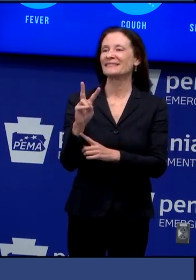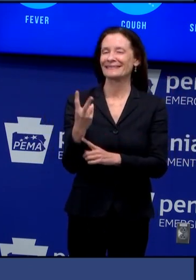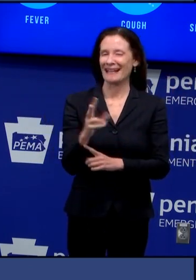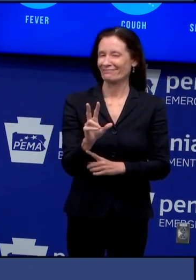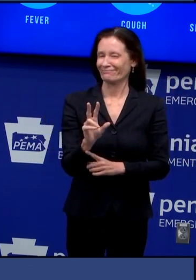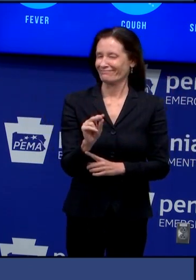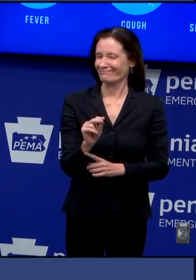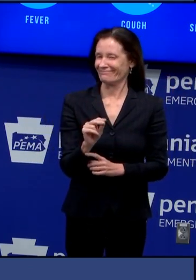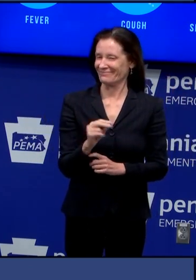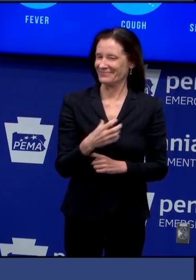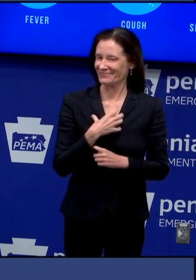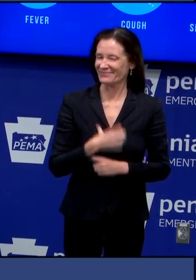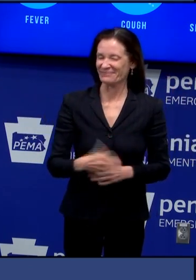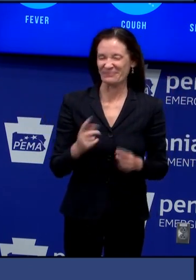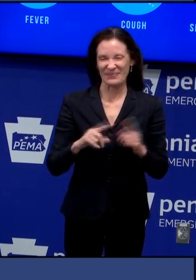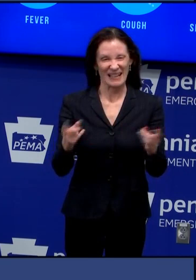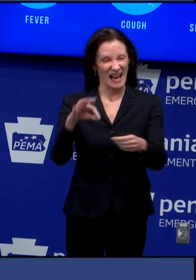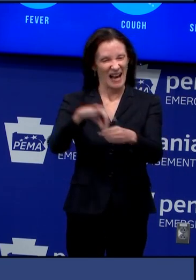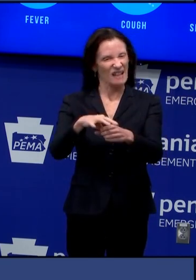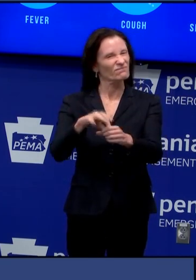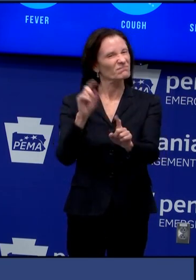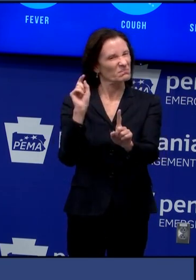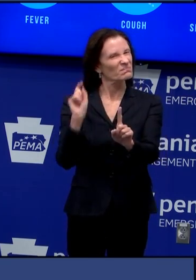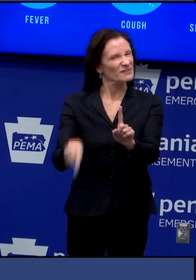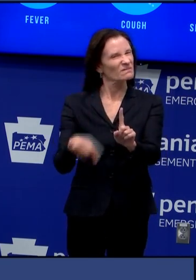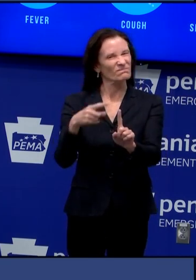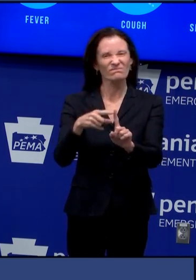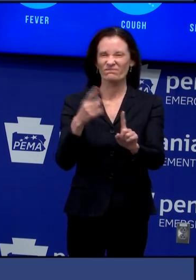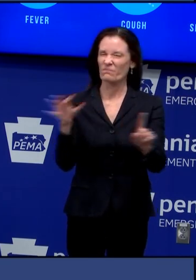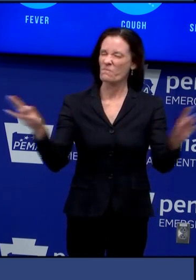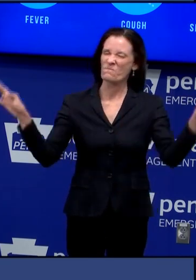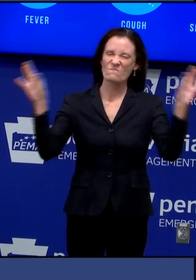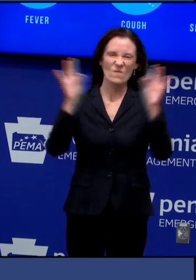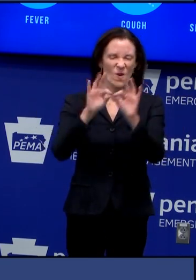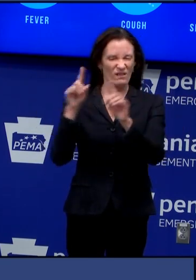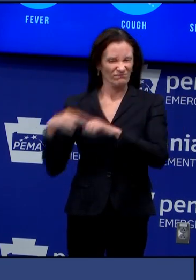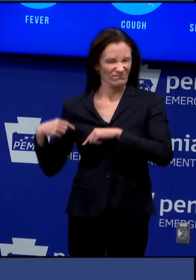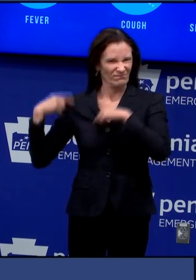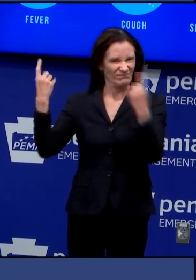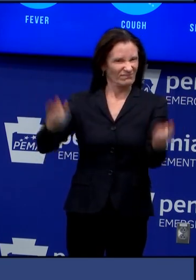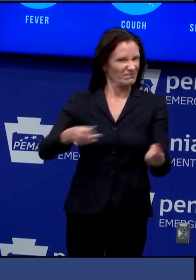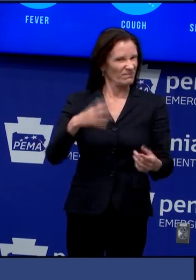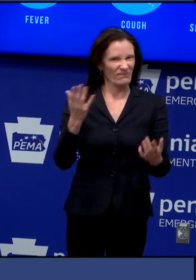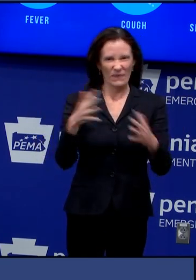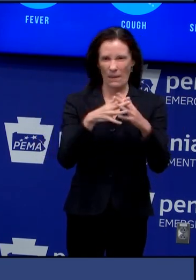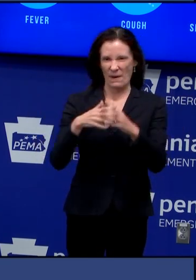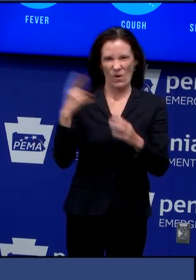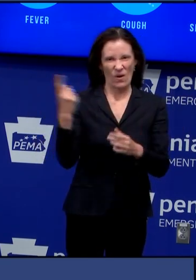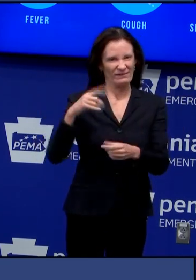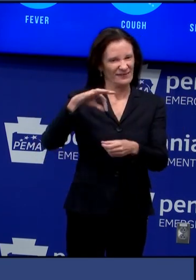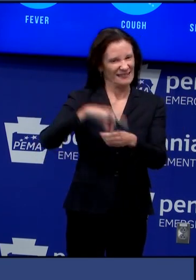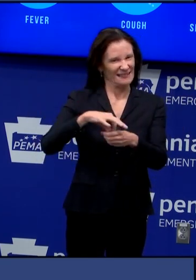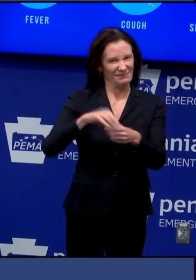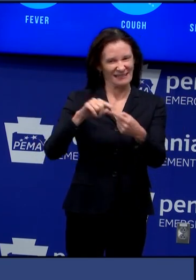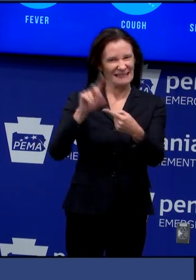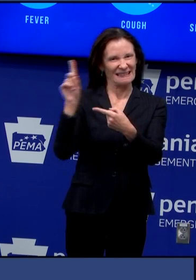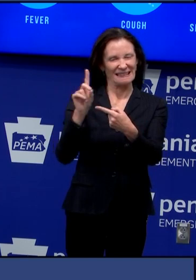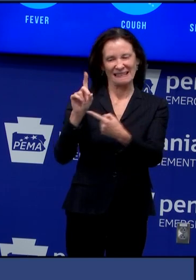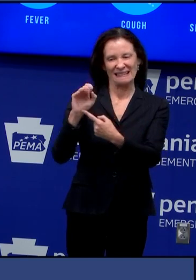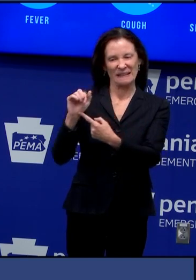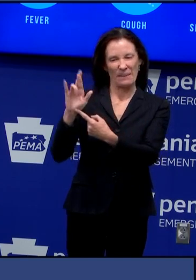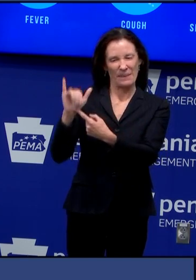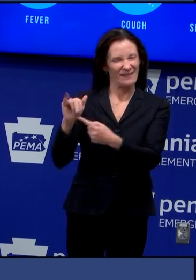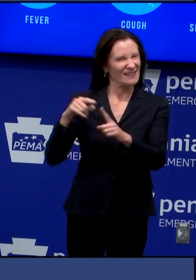are essential to who we are as a country and democracy is perhaps even more important than ever during times of crisis